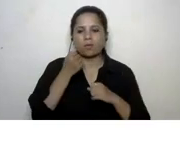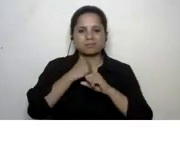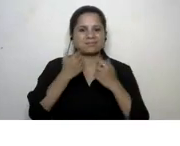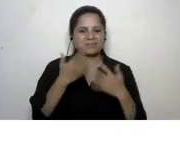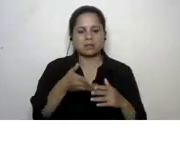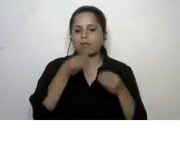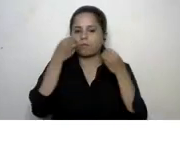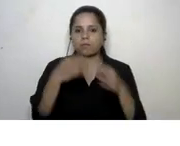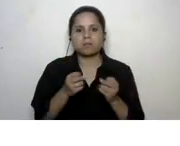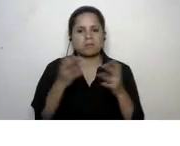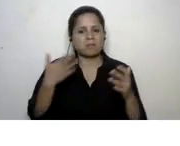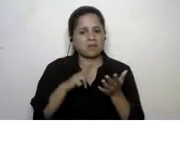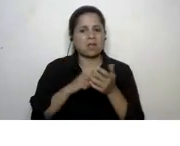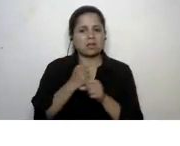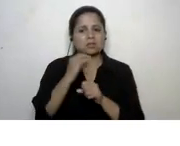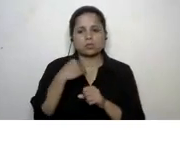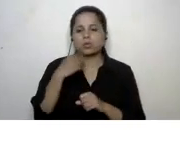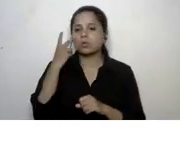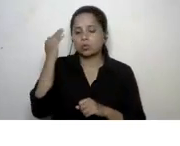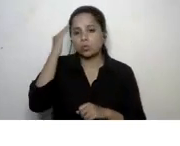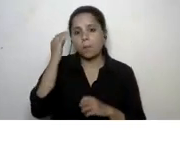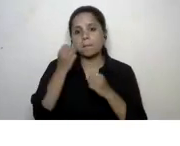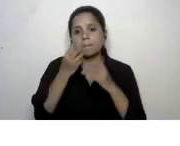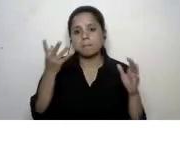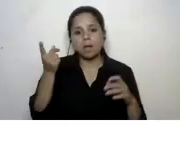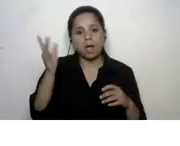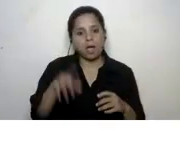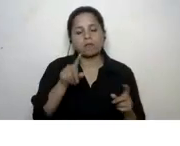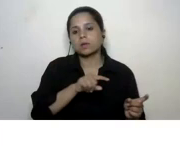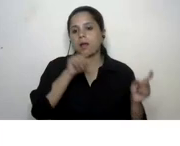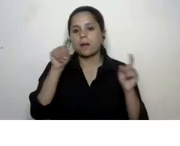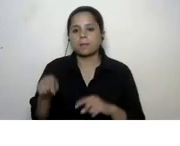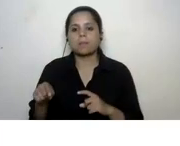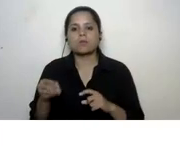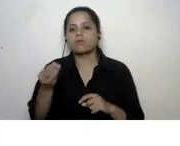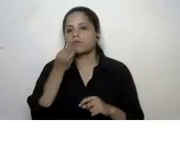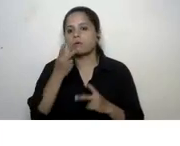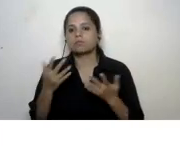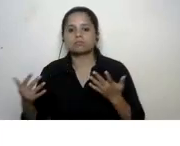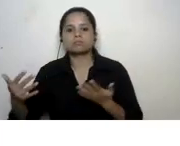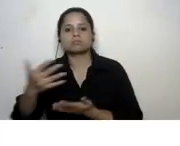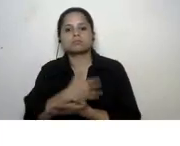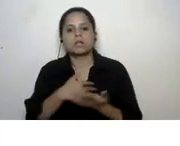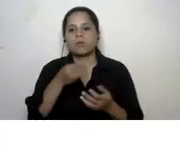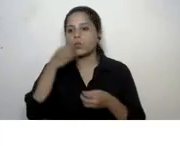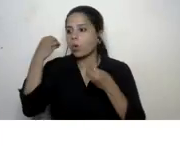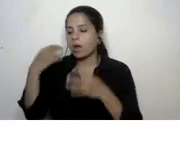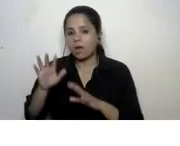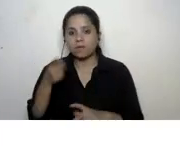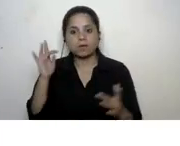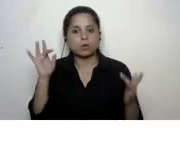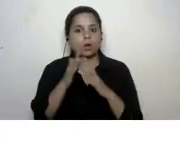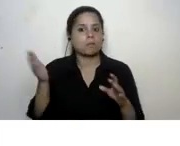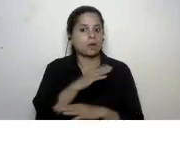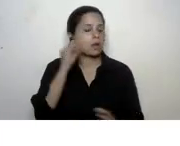also know of many ngos now who come in uh to collect these this excess food if you contact them in